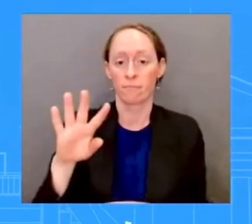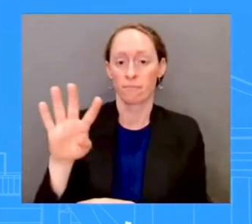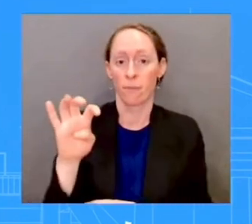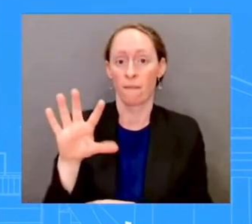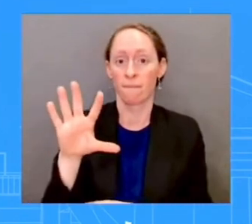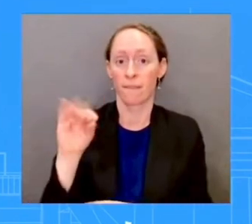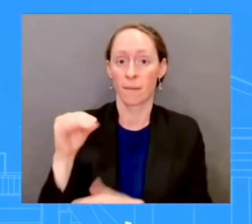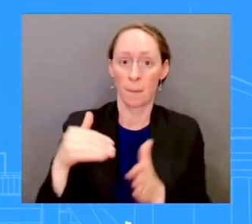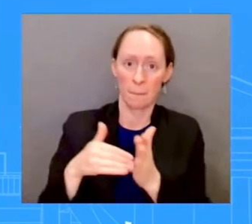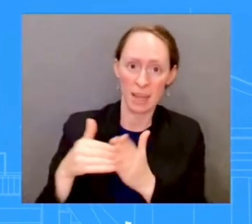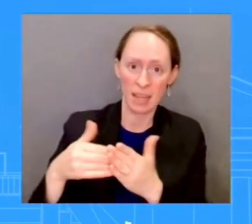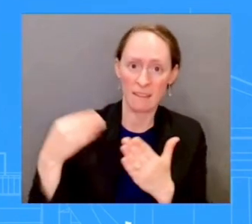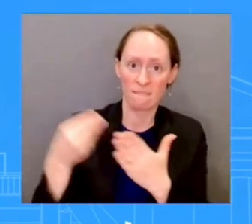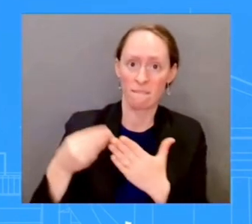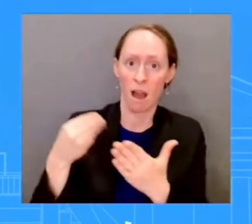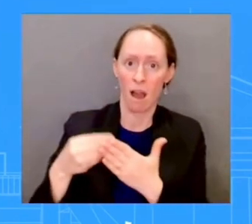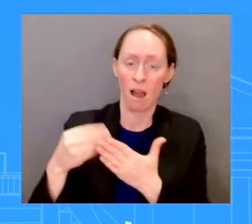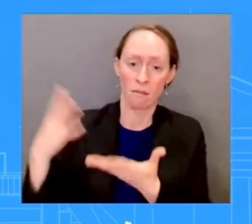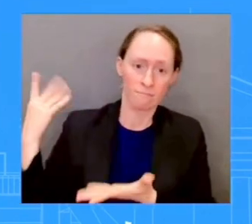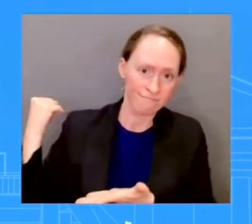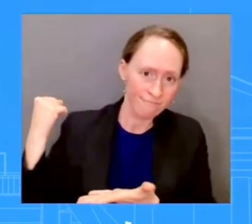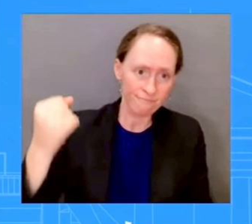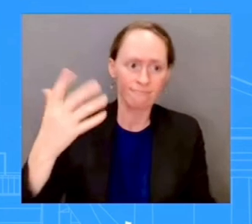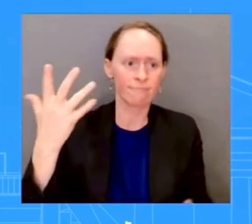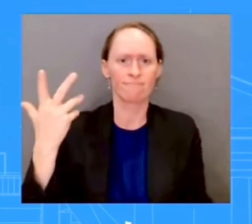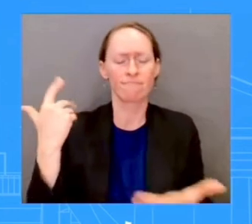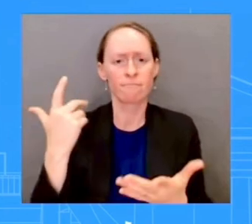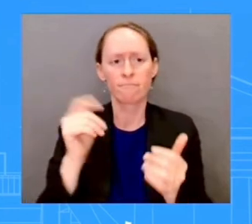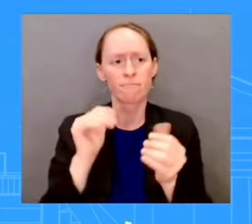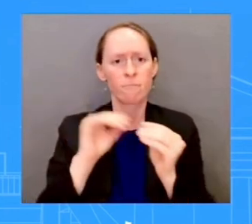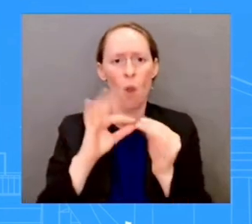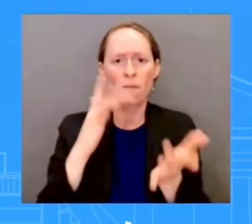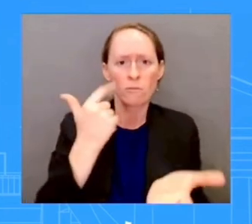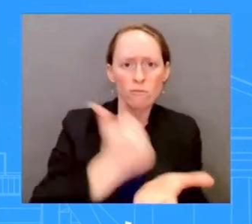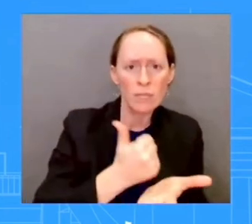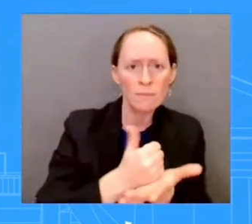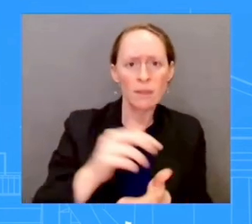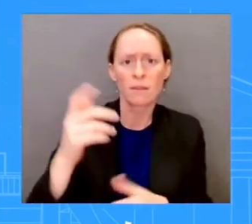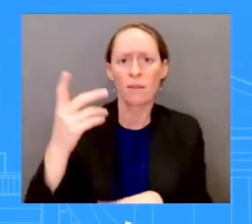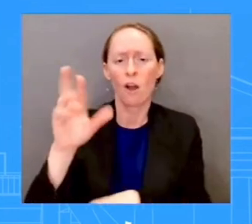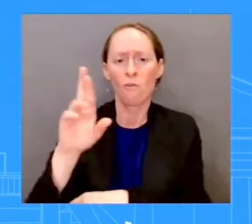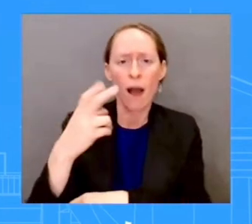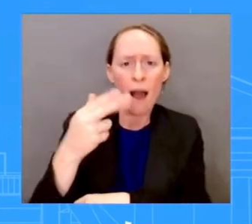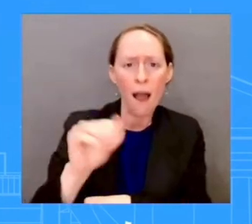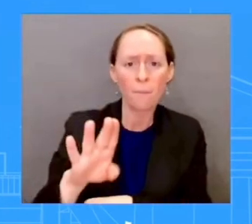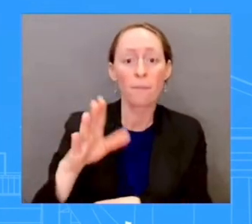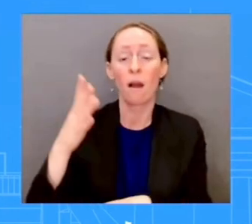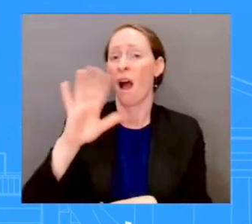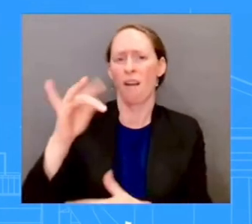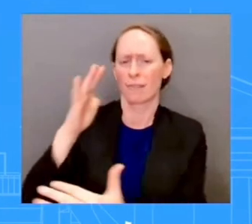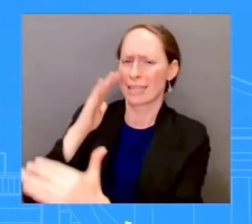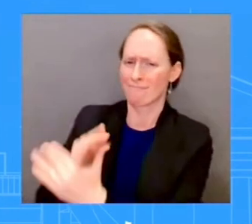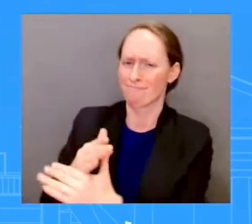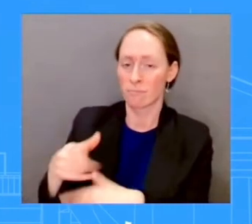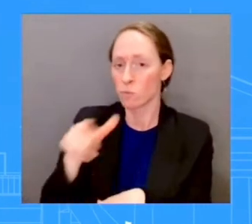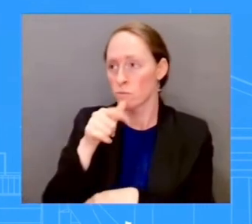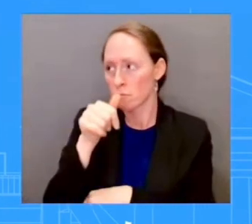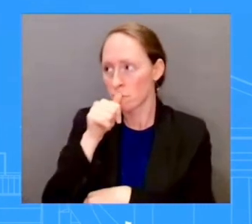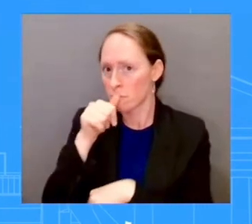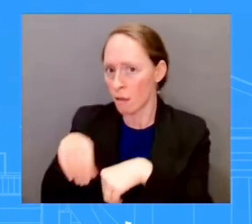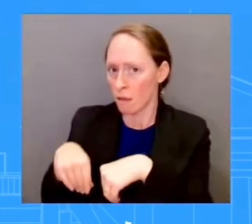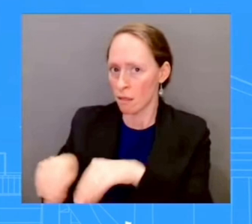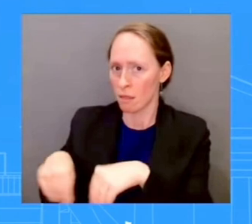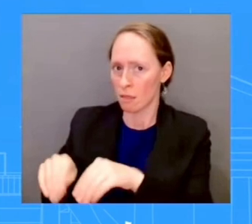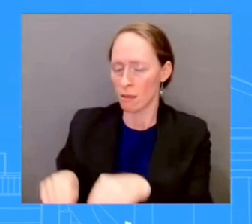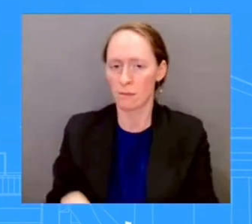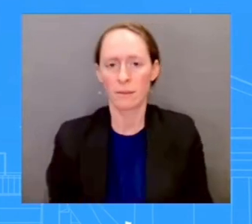disrupt drug trafficking. The second gentleman and the director of drug policy officer, Dr. Gupta, also hosted family members